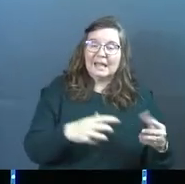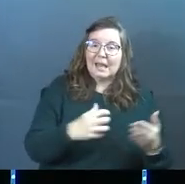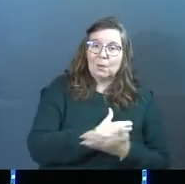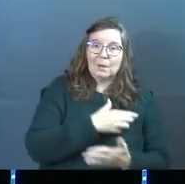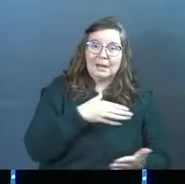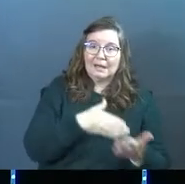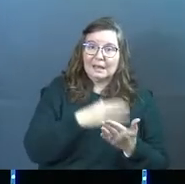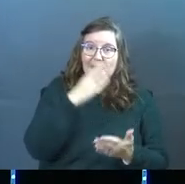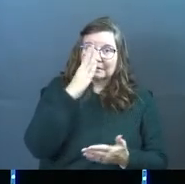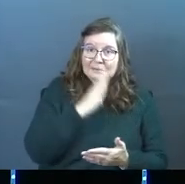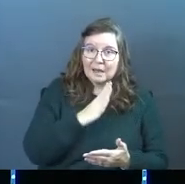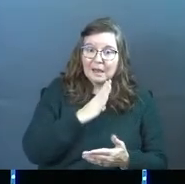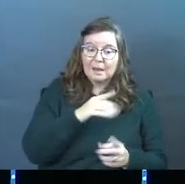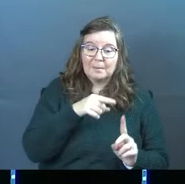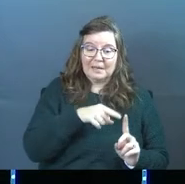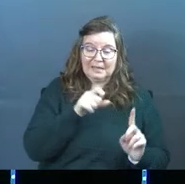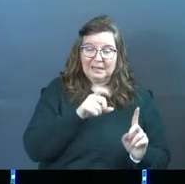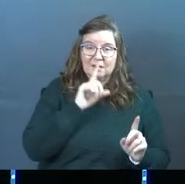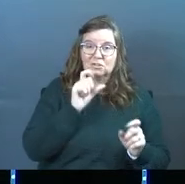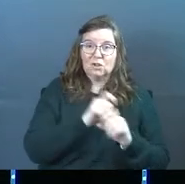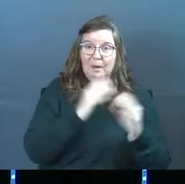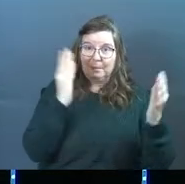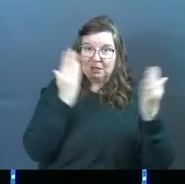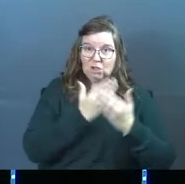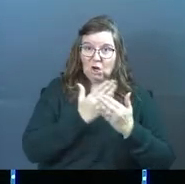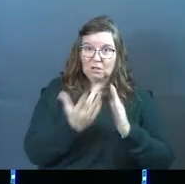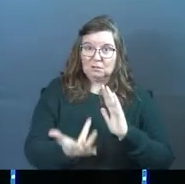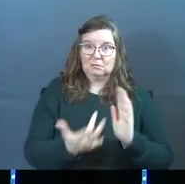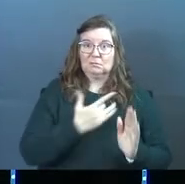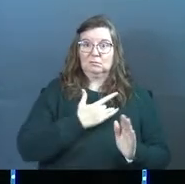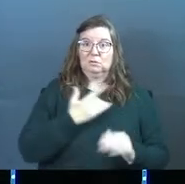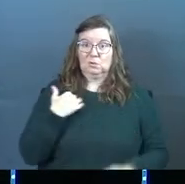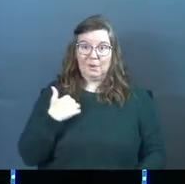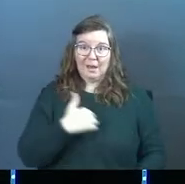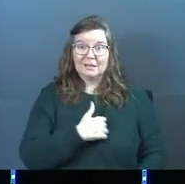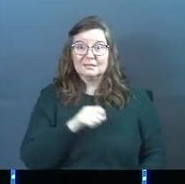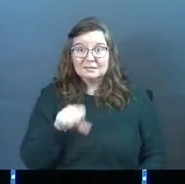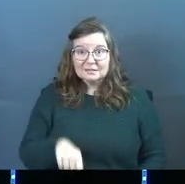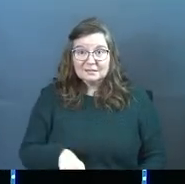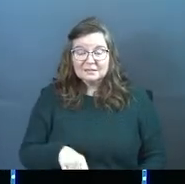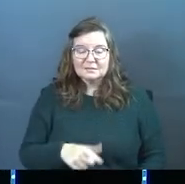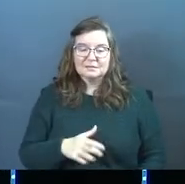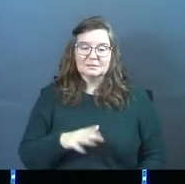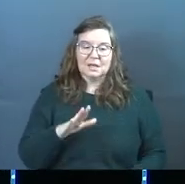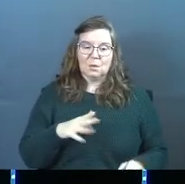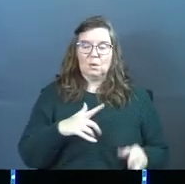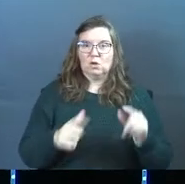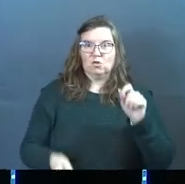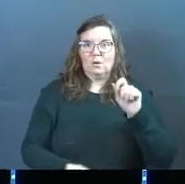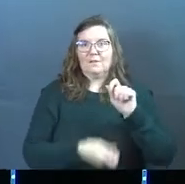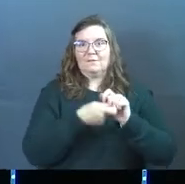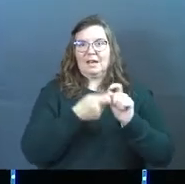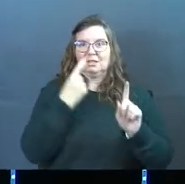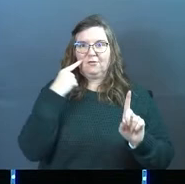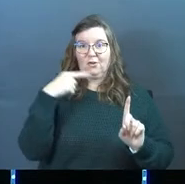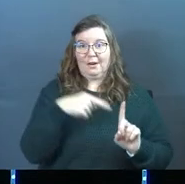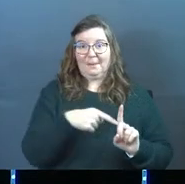against God, but he can sure bring darkness to us. And what a great revenge for him.